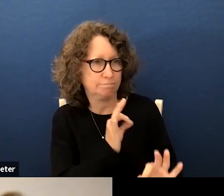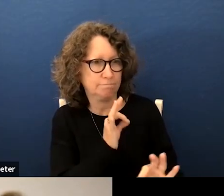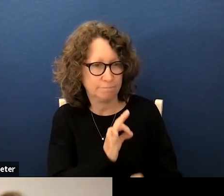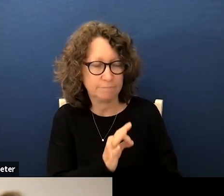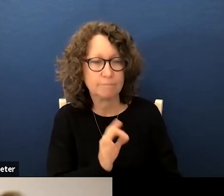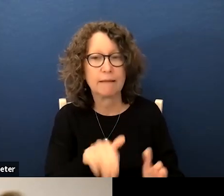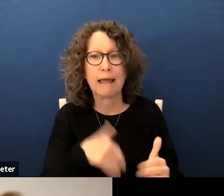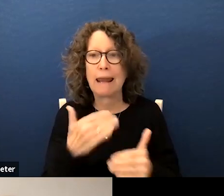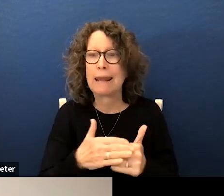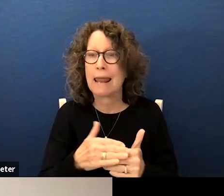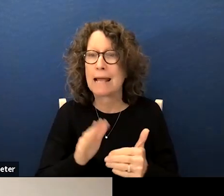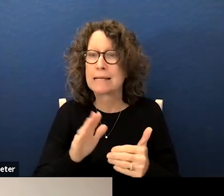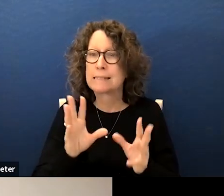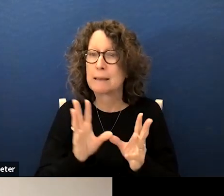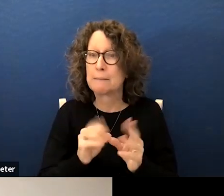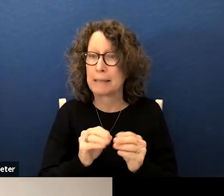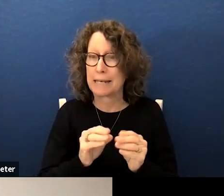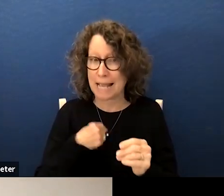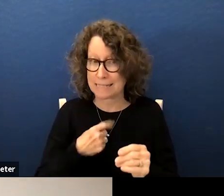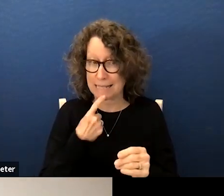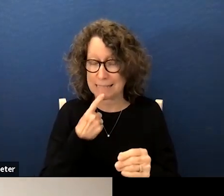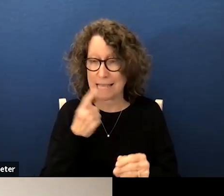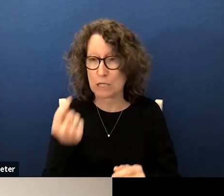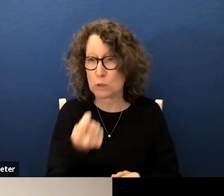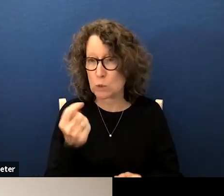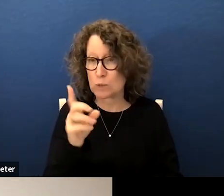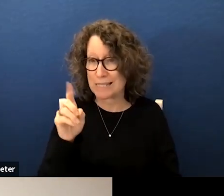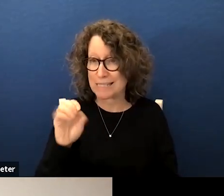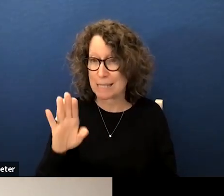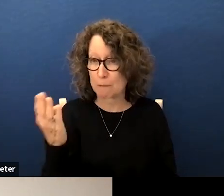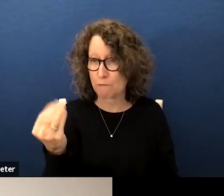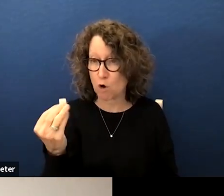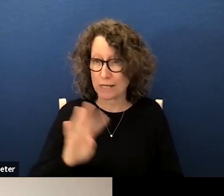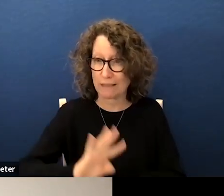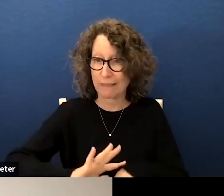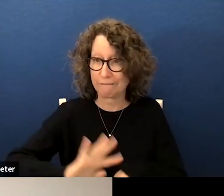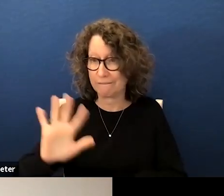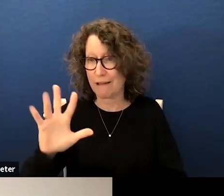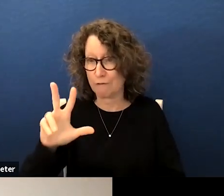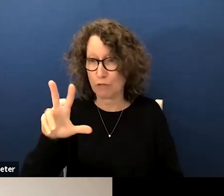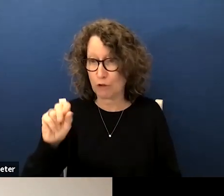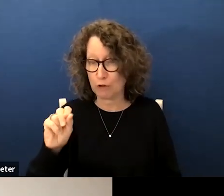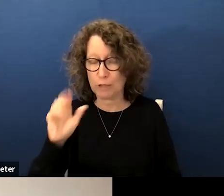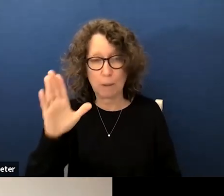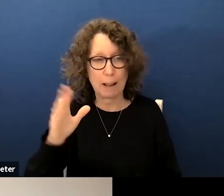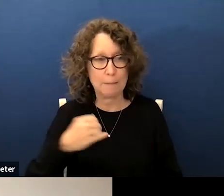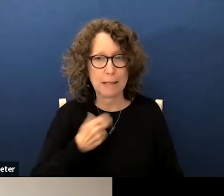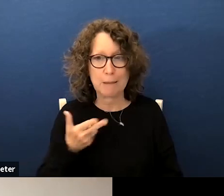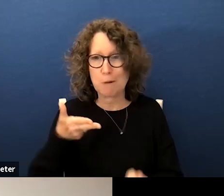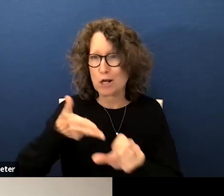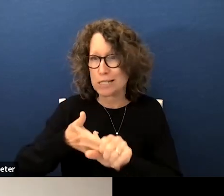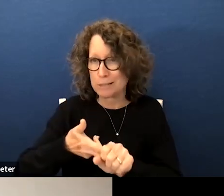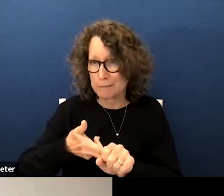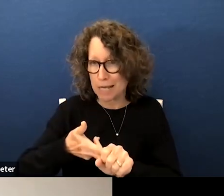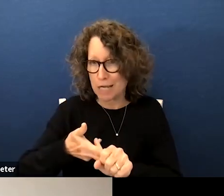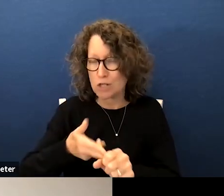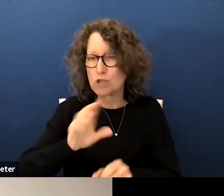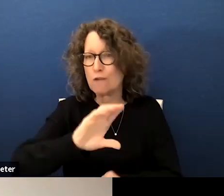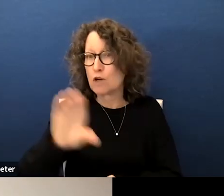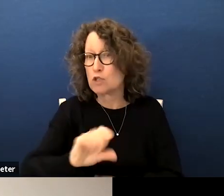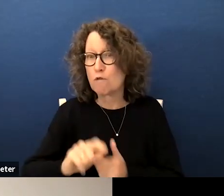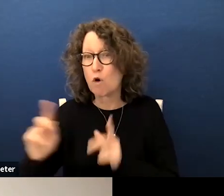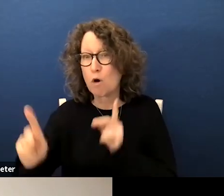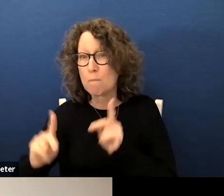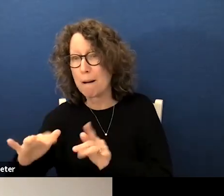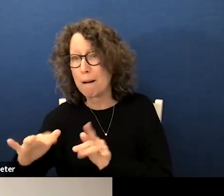our next scheduled meeting as i was saying is on tuesday december 14th at 5 30. it will be participation virtually for the